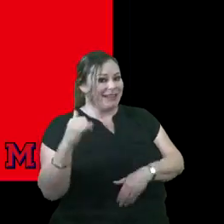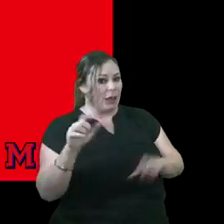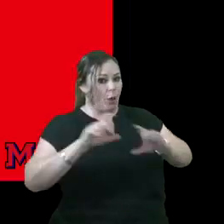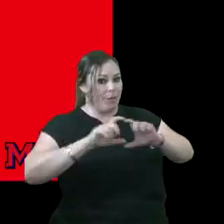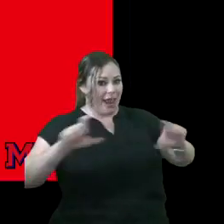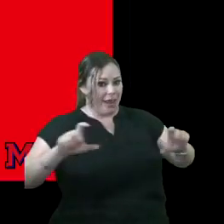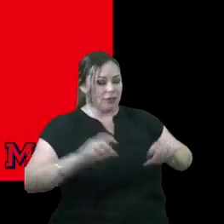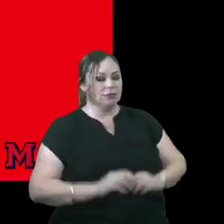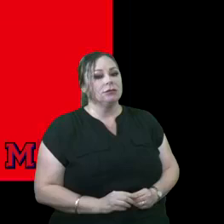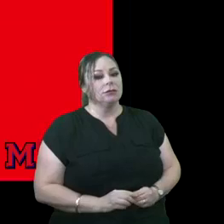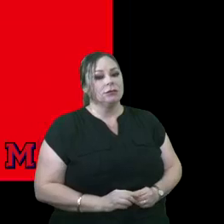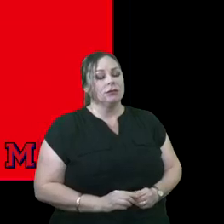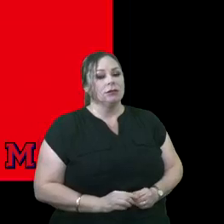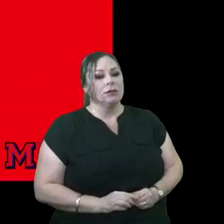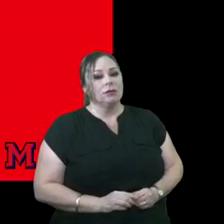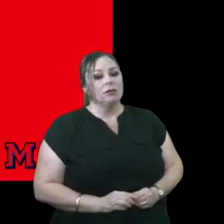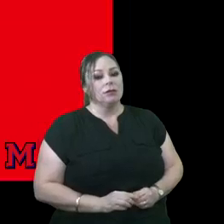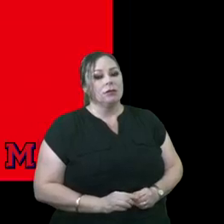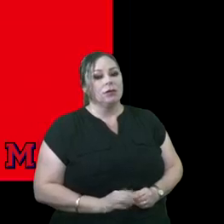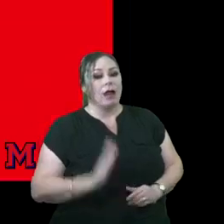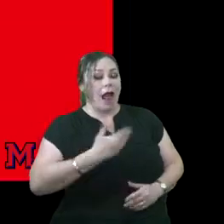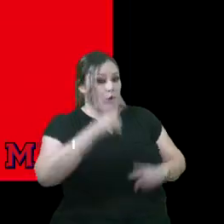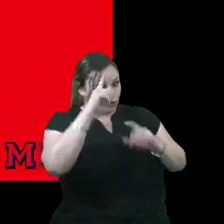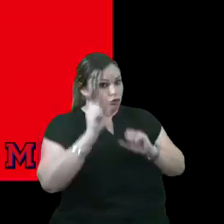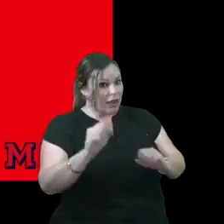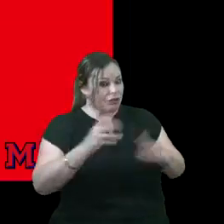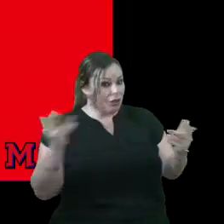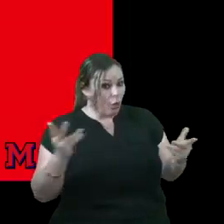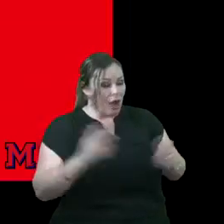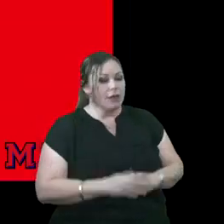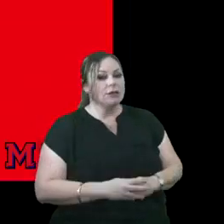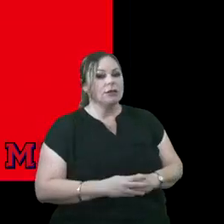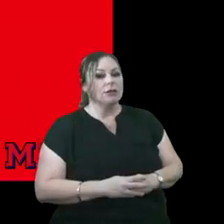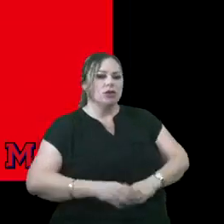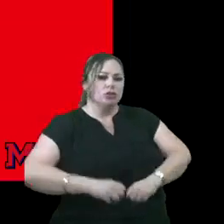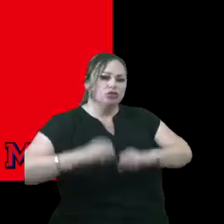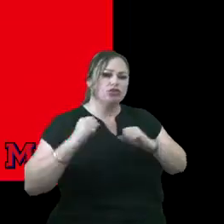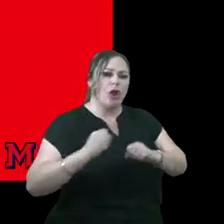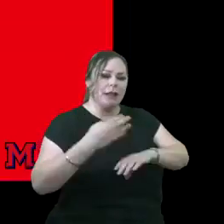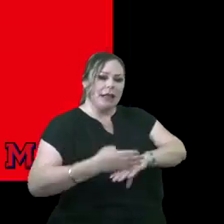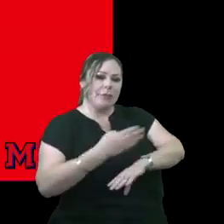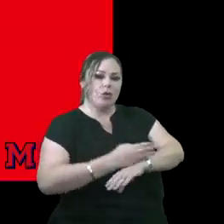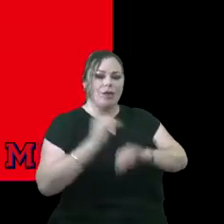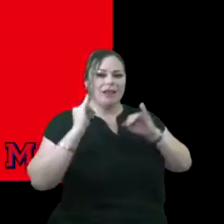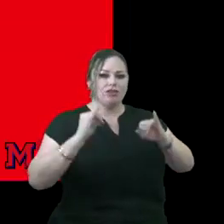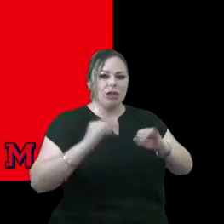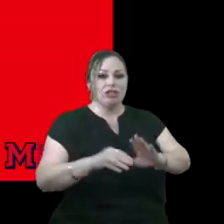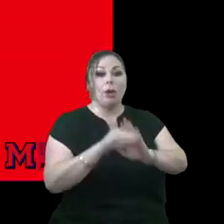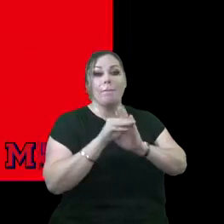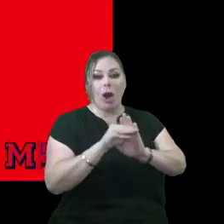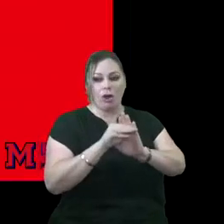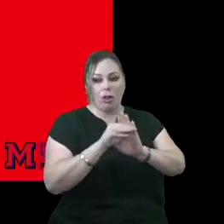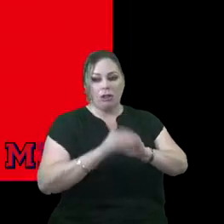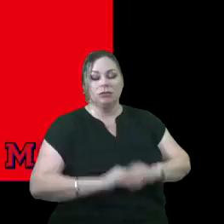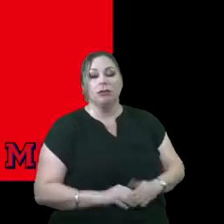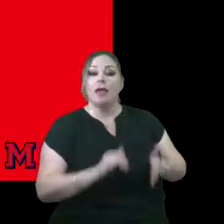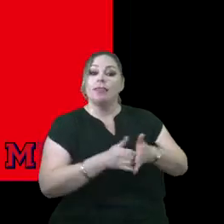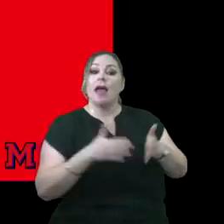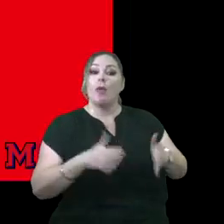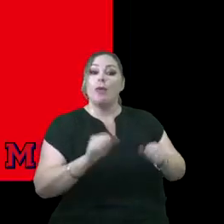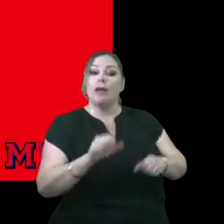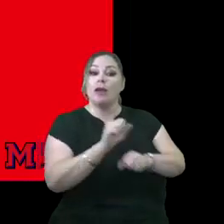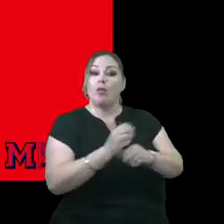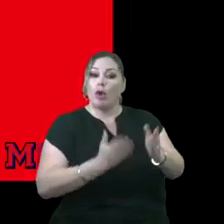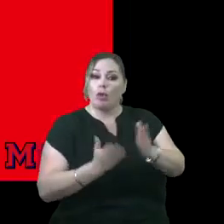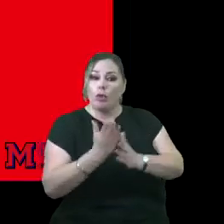band that you see in front of you. Our strategy is really to strongly improve the instructional models. So that we can